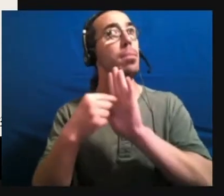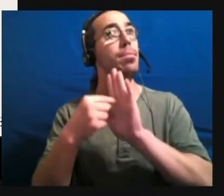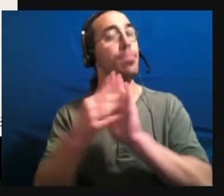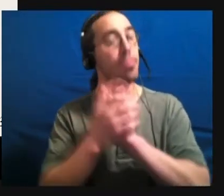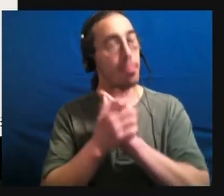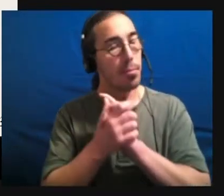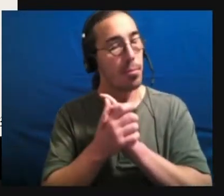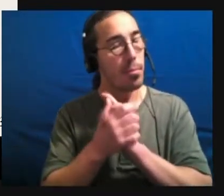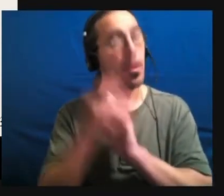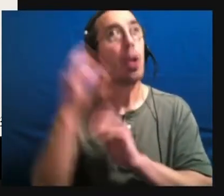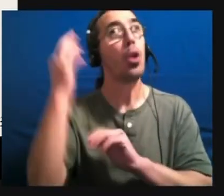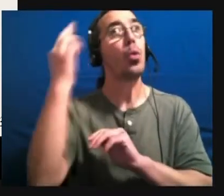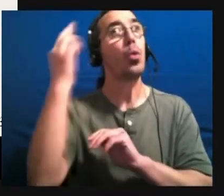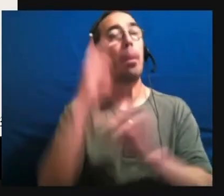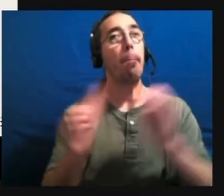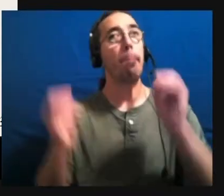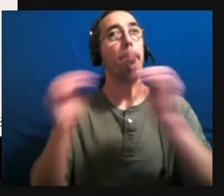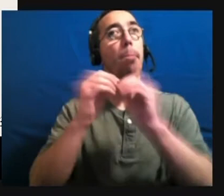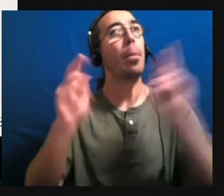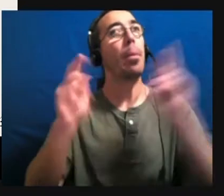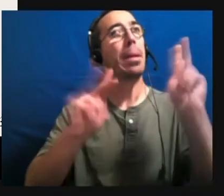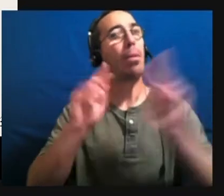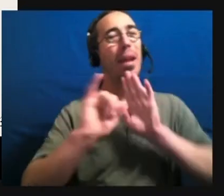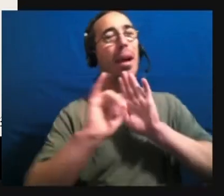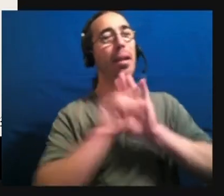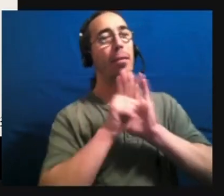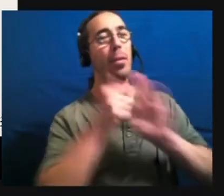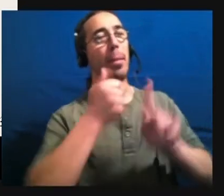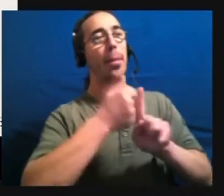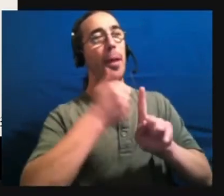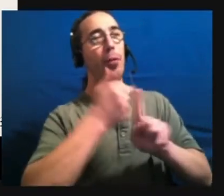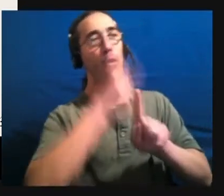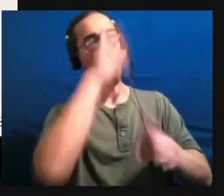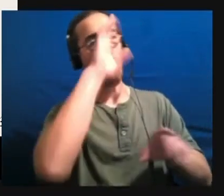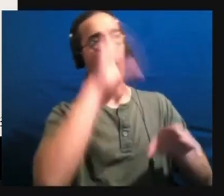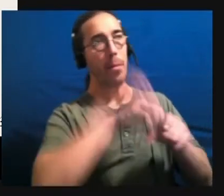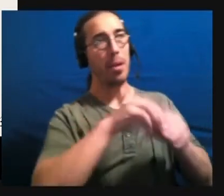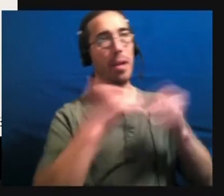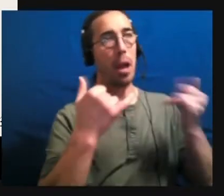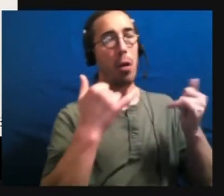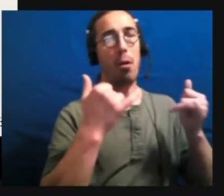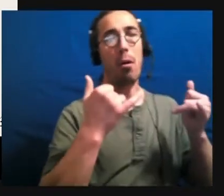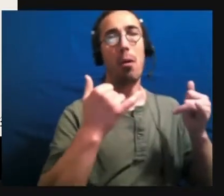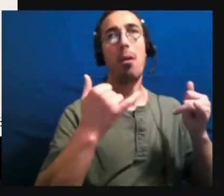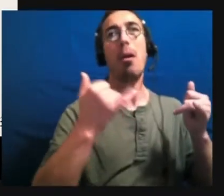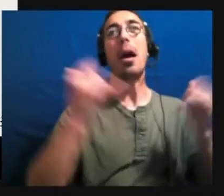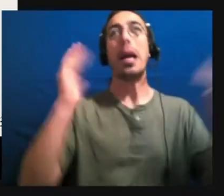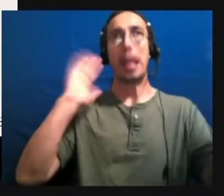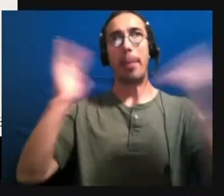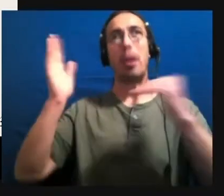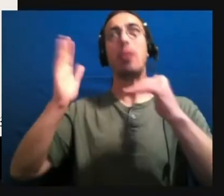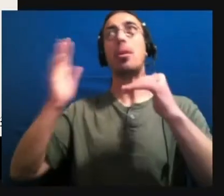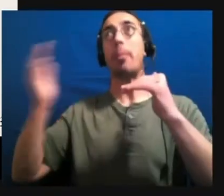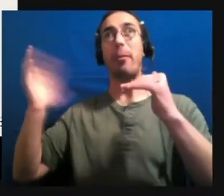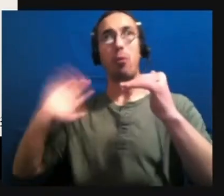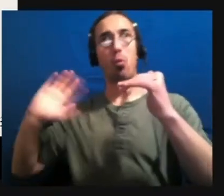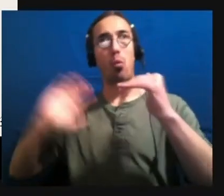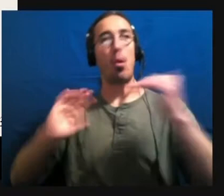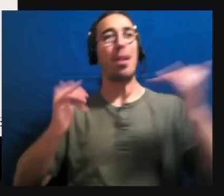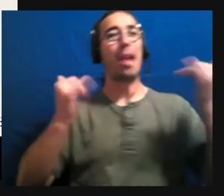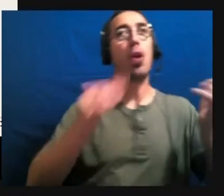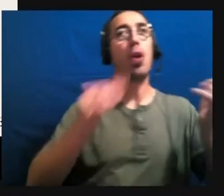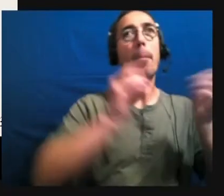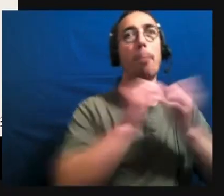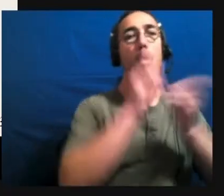there are more people who are being identified as autistic now, as, as compared to before is because we know more about